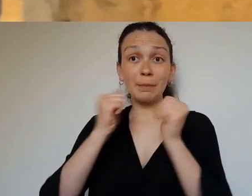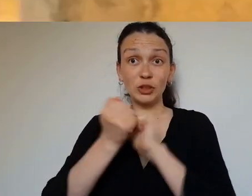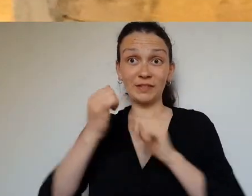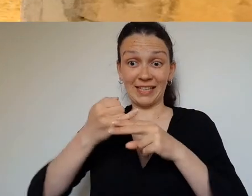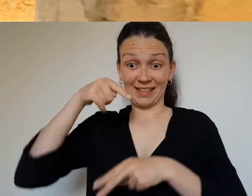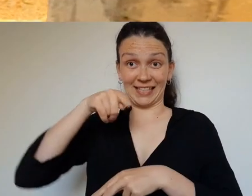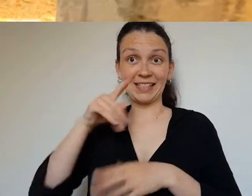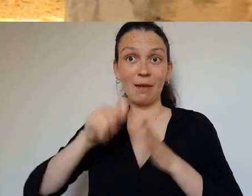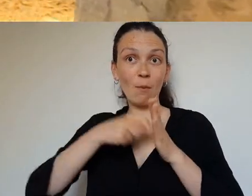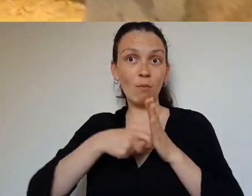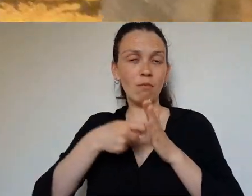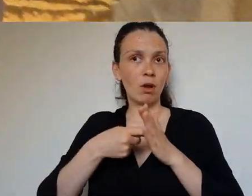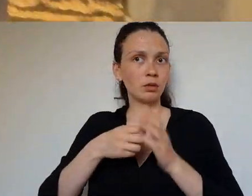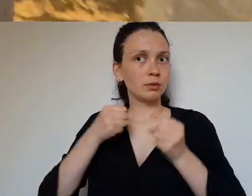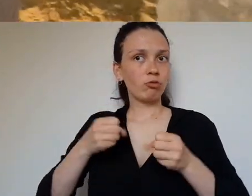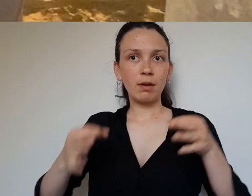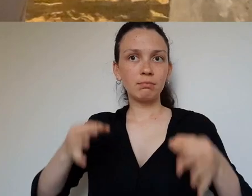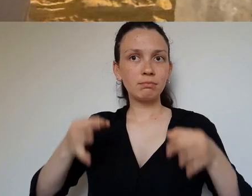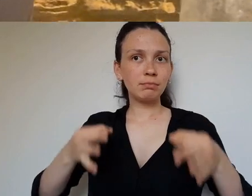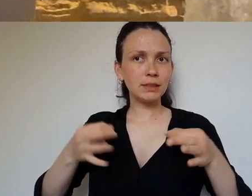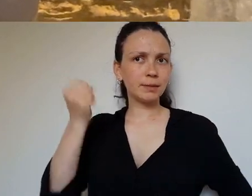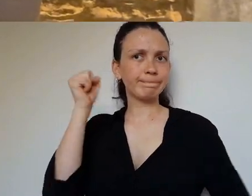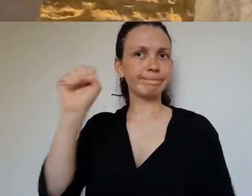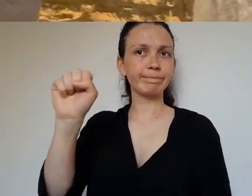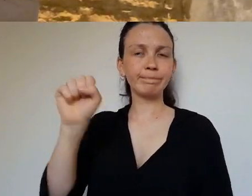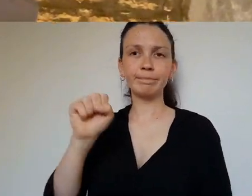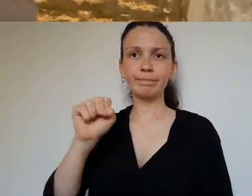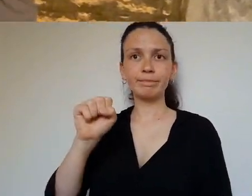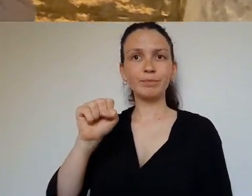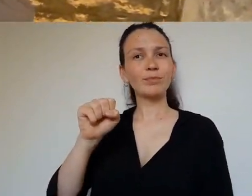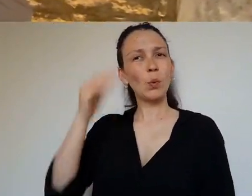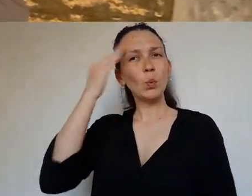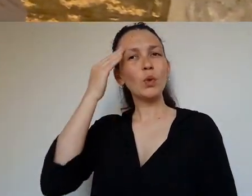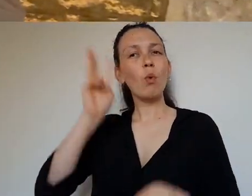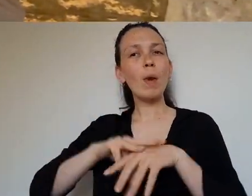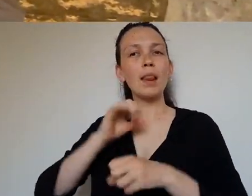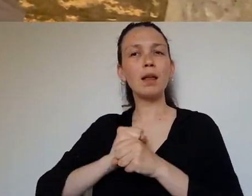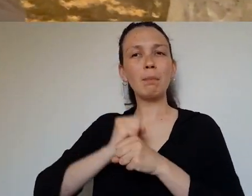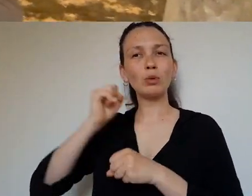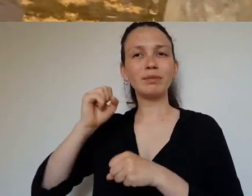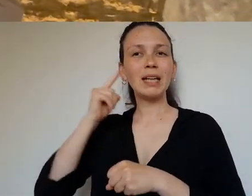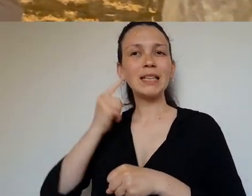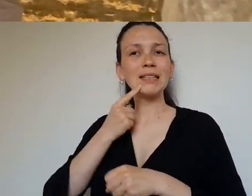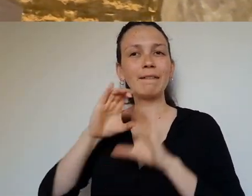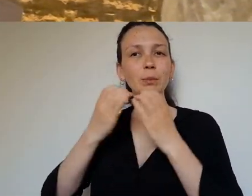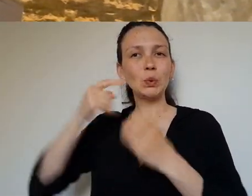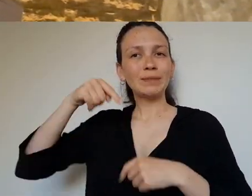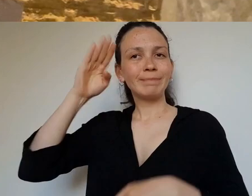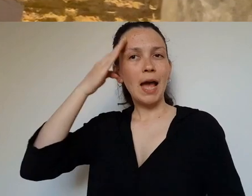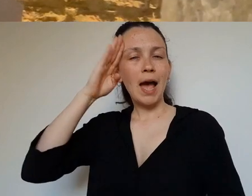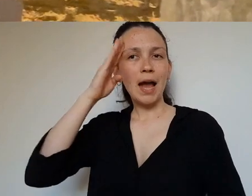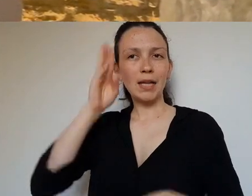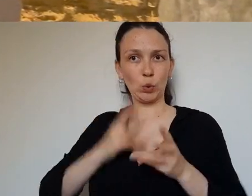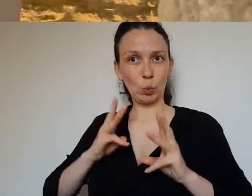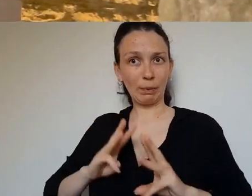The shape-shifting involved in this project is political, and at its heart is defiance. The erasure of women's sign in Ireland's history of Deaf